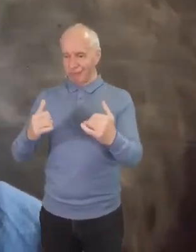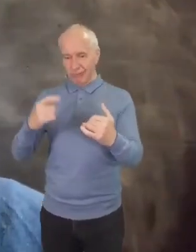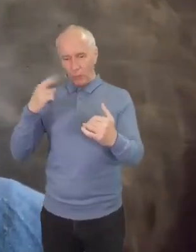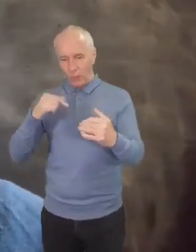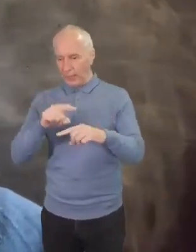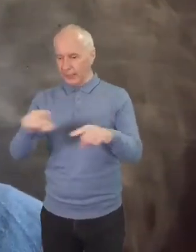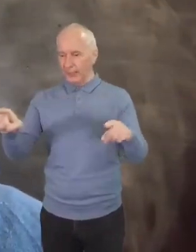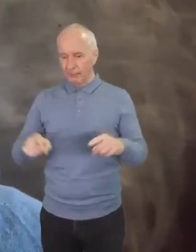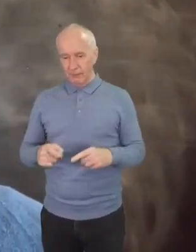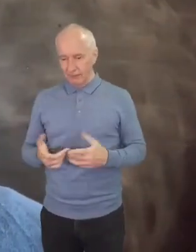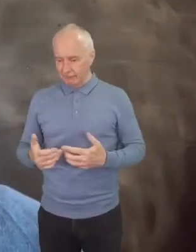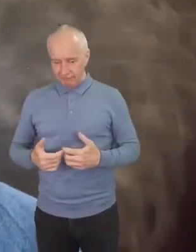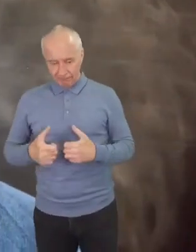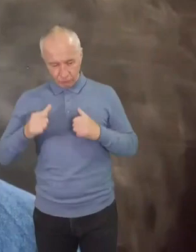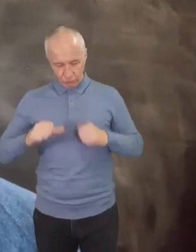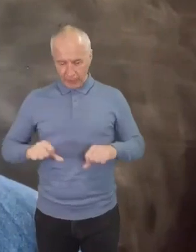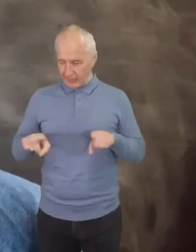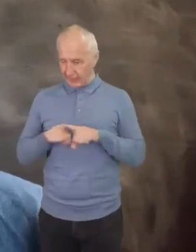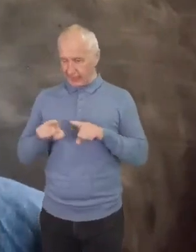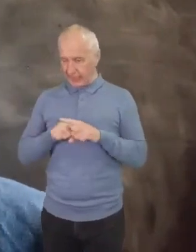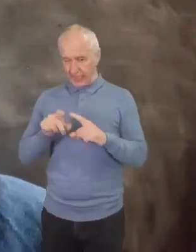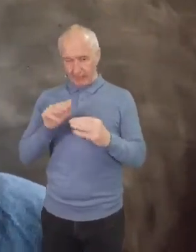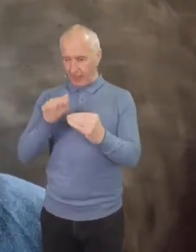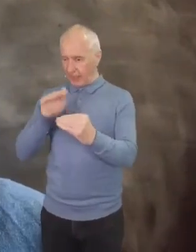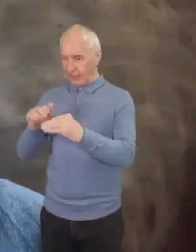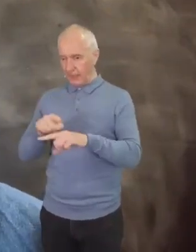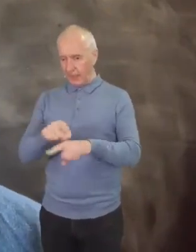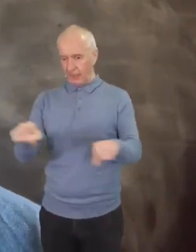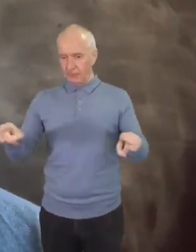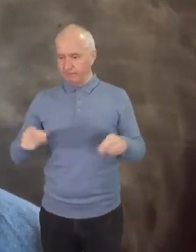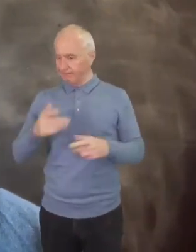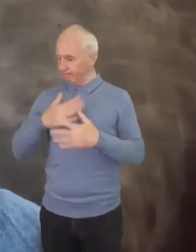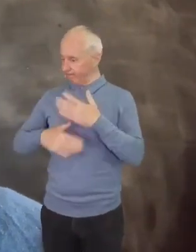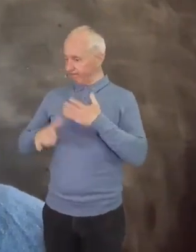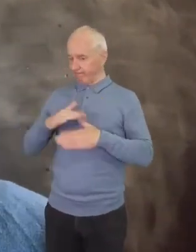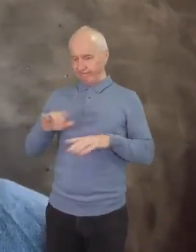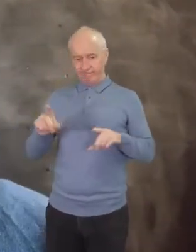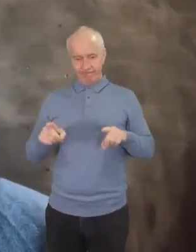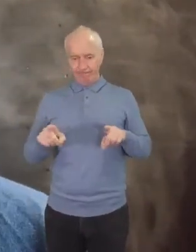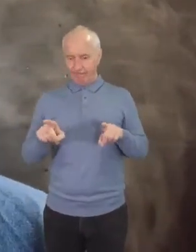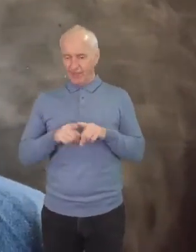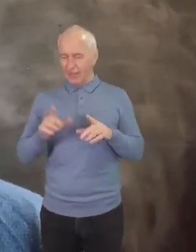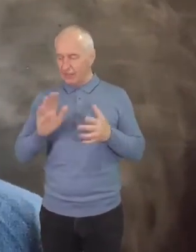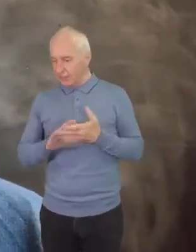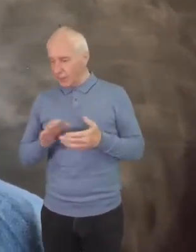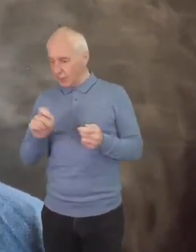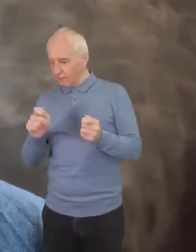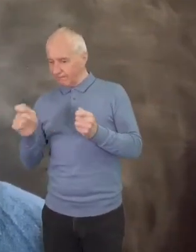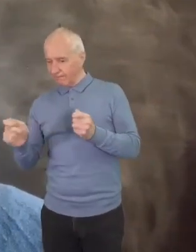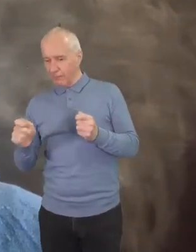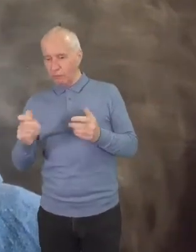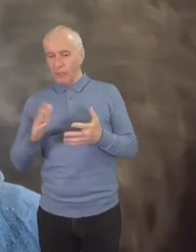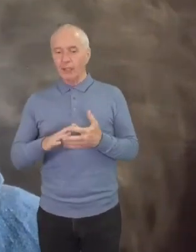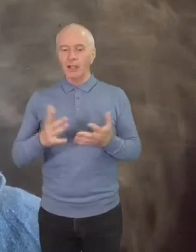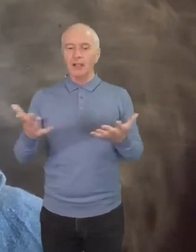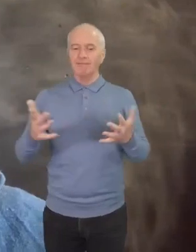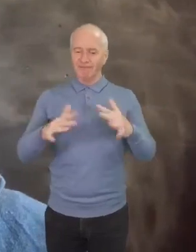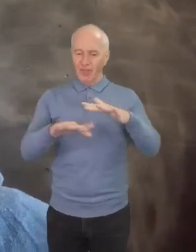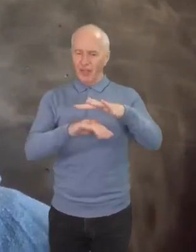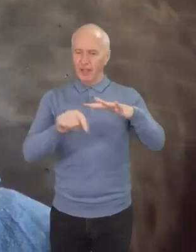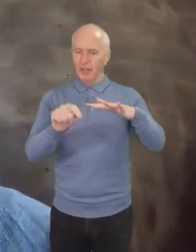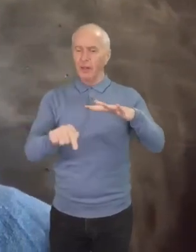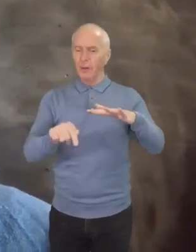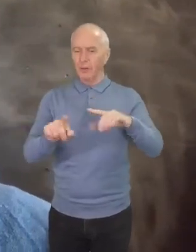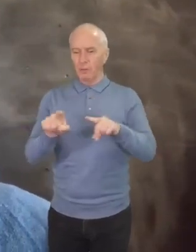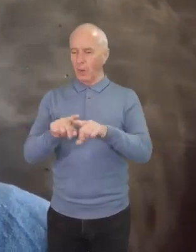or dress in a certain way, to conduct themselves differently, so as to accommodate the dominant unspoken aesthetic of